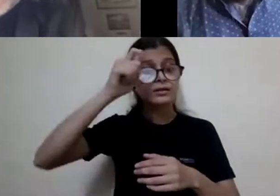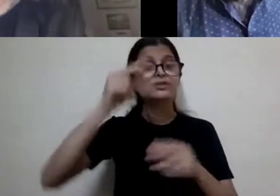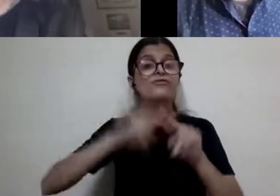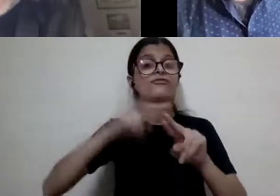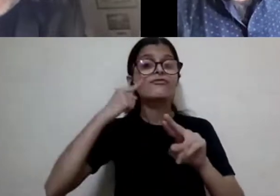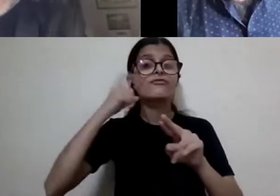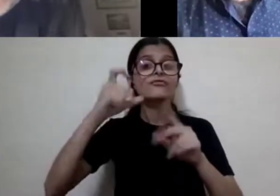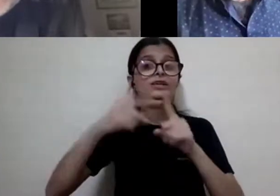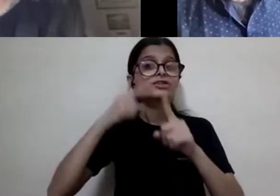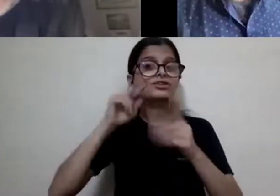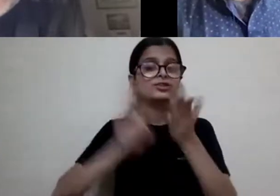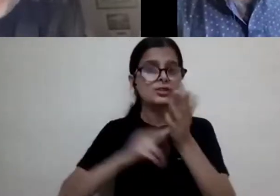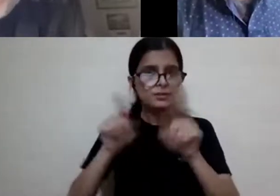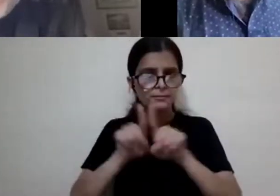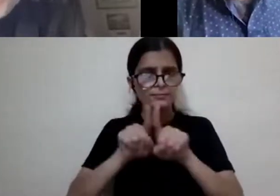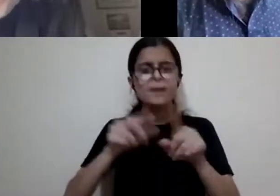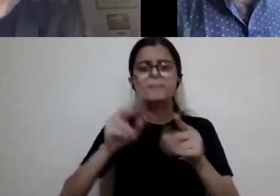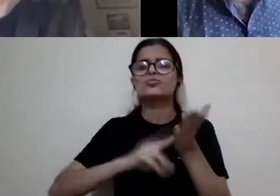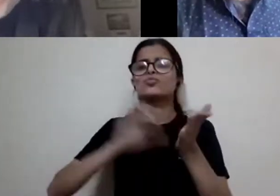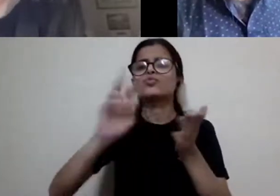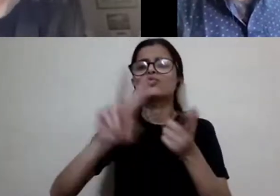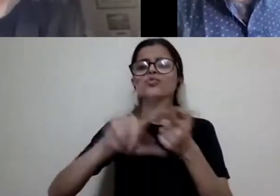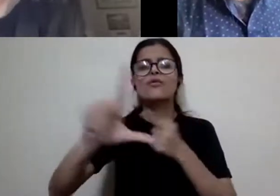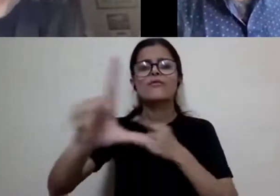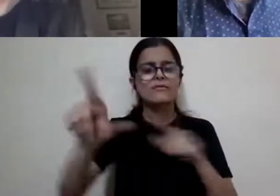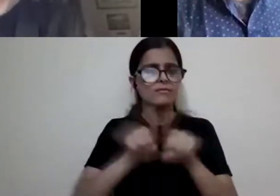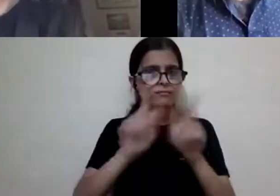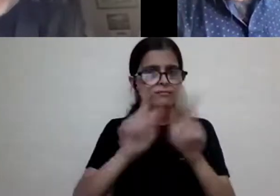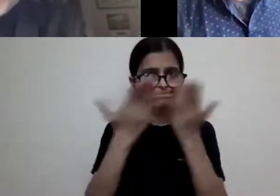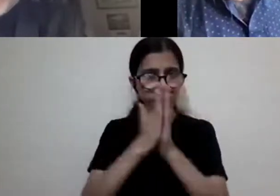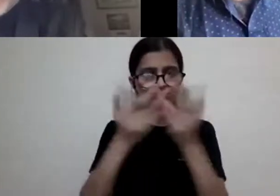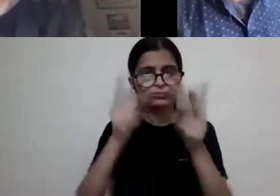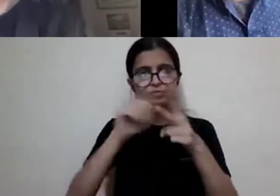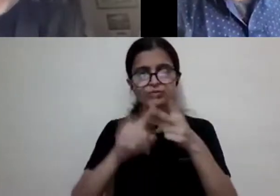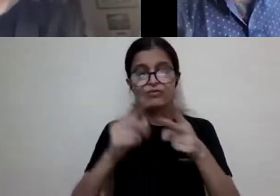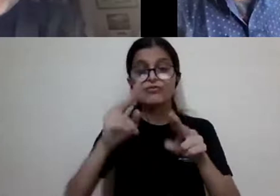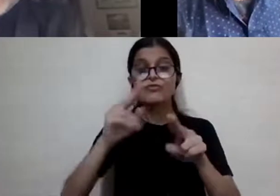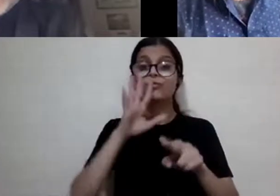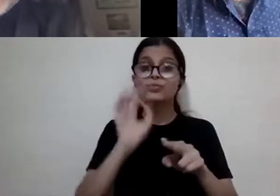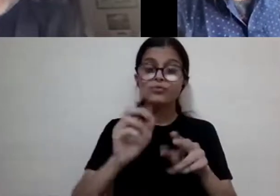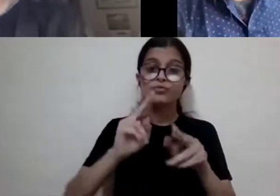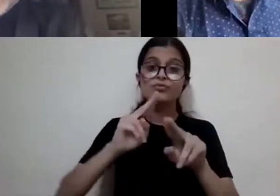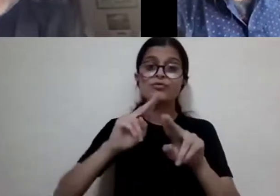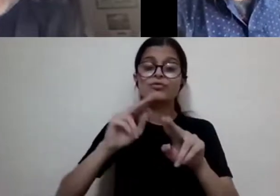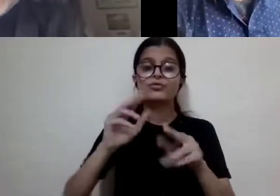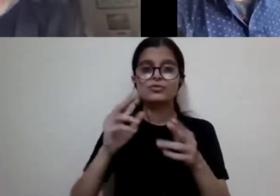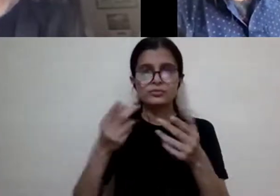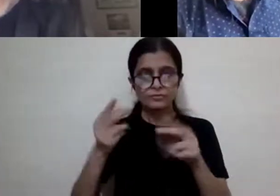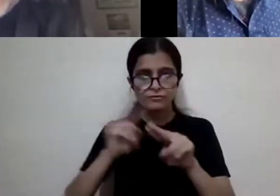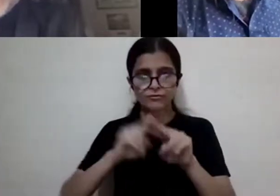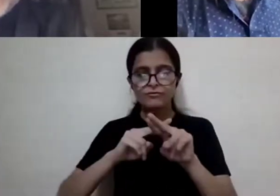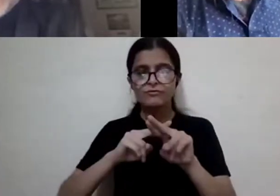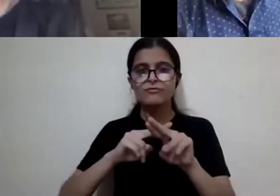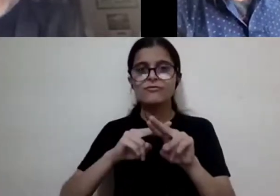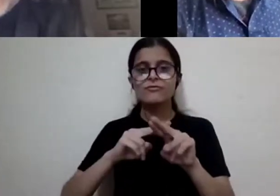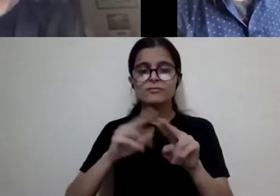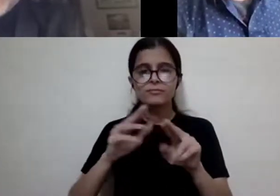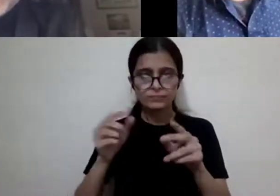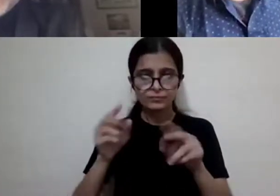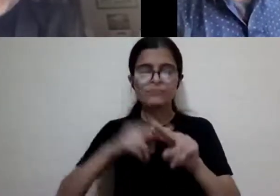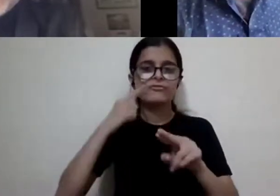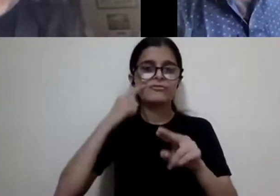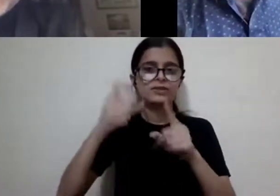novel, the novel form. So two of his early books, Factual Fictions, The Origin of the English Novel, and Desisting Novels, Fiction and